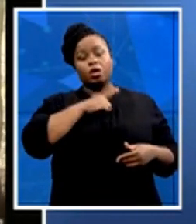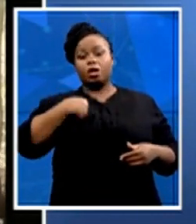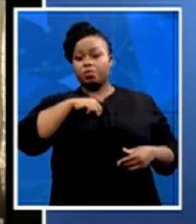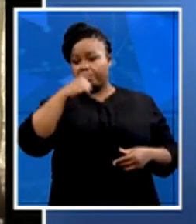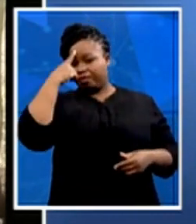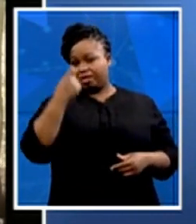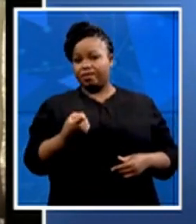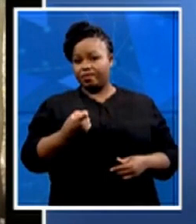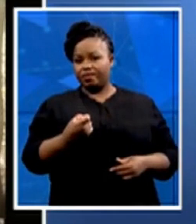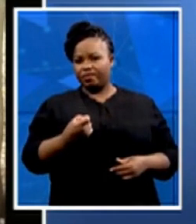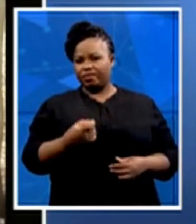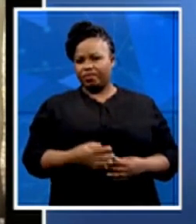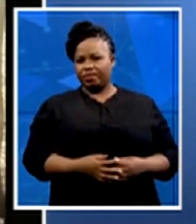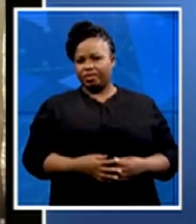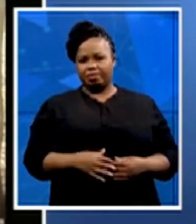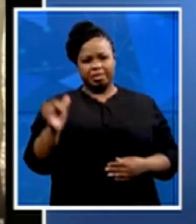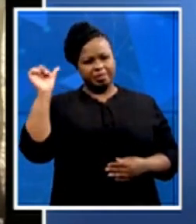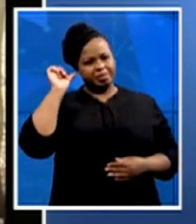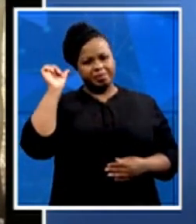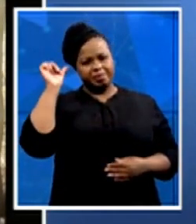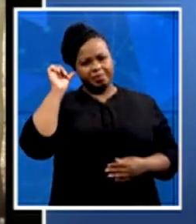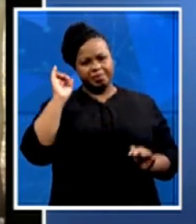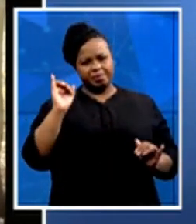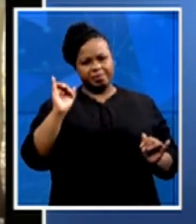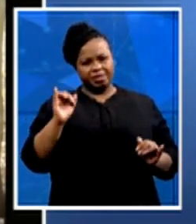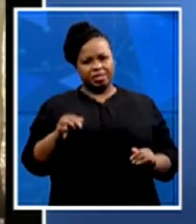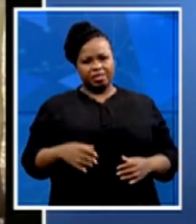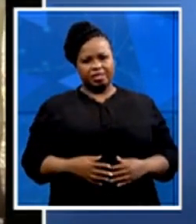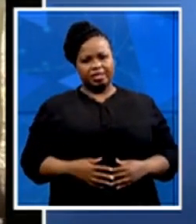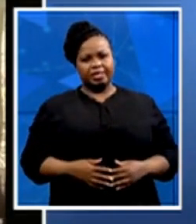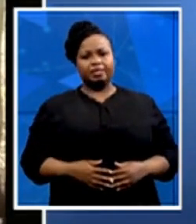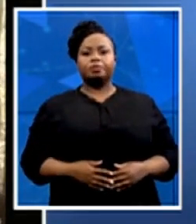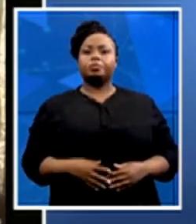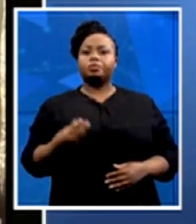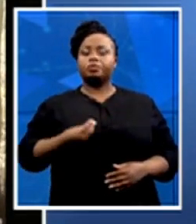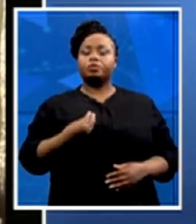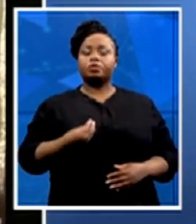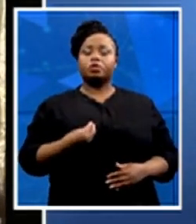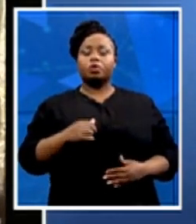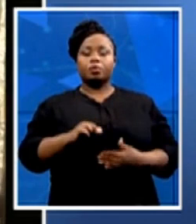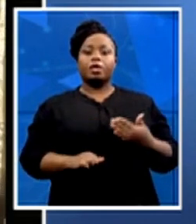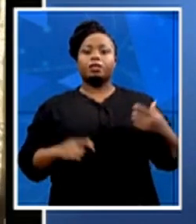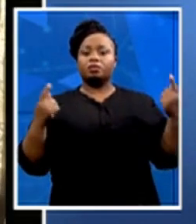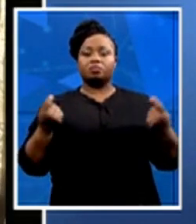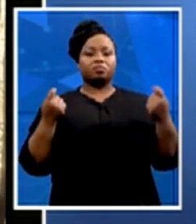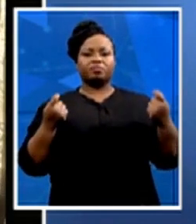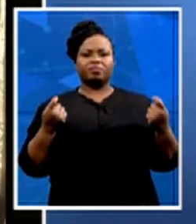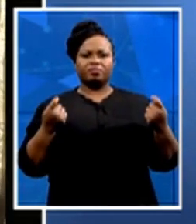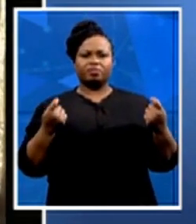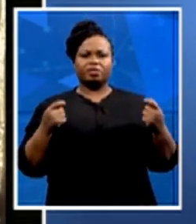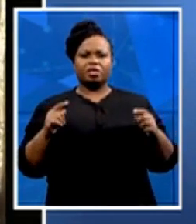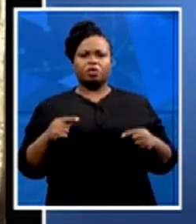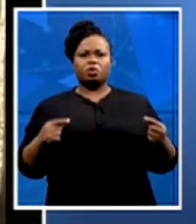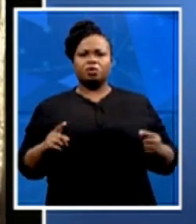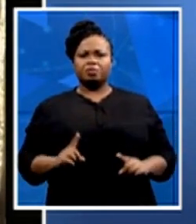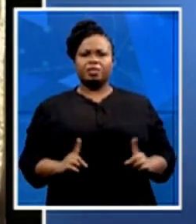about for many years and we cannot celebrate Youth Month through cutting ribbons while young people continue to go hungry, young